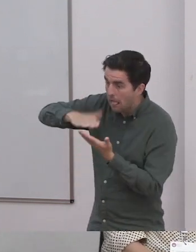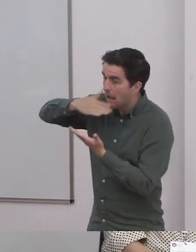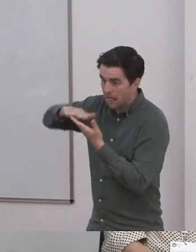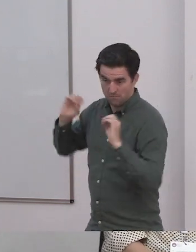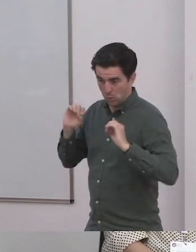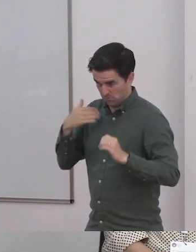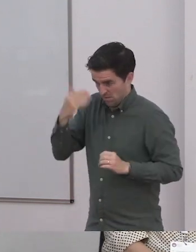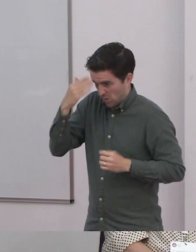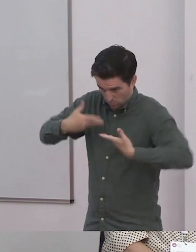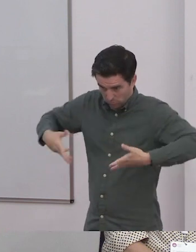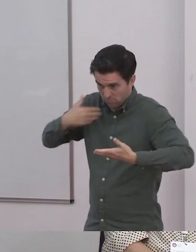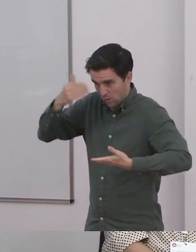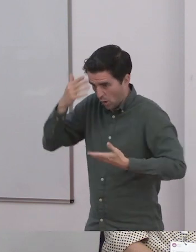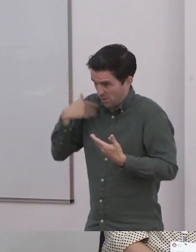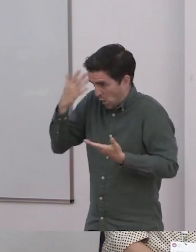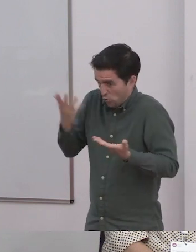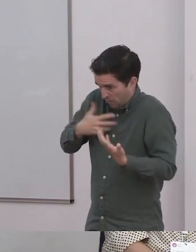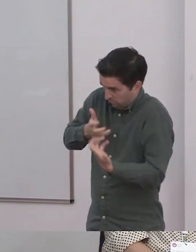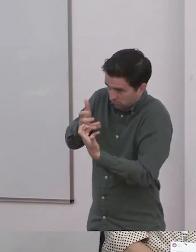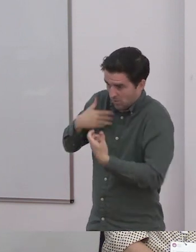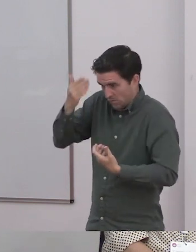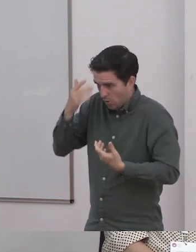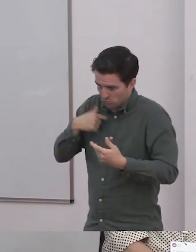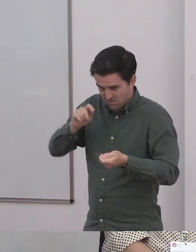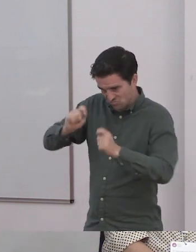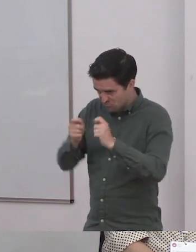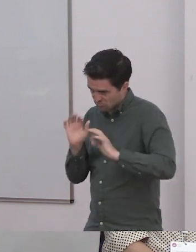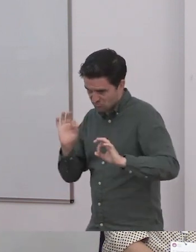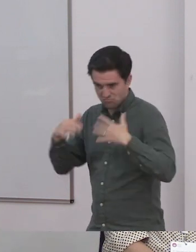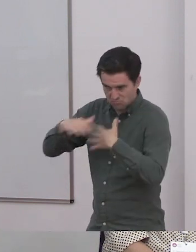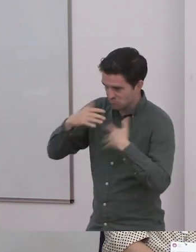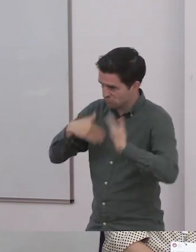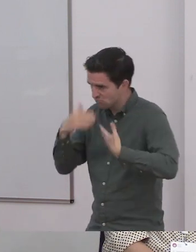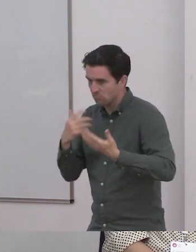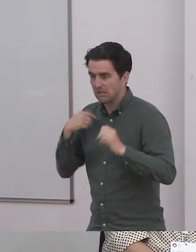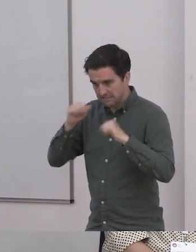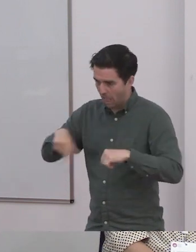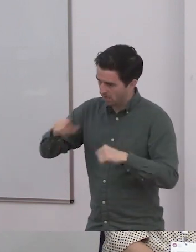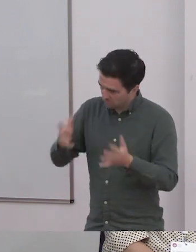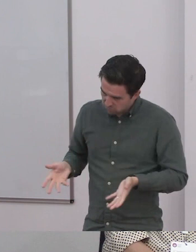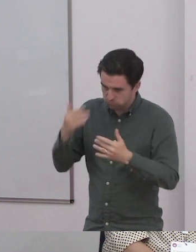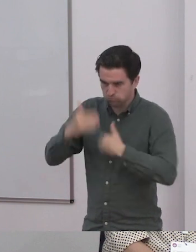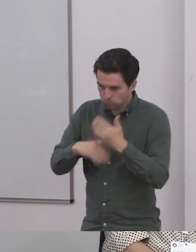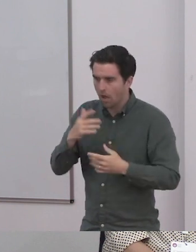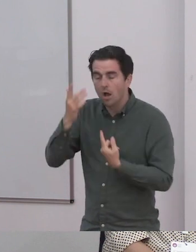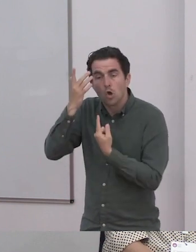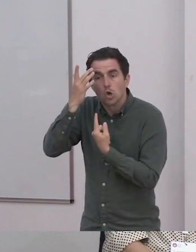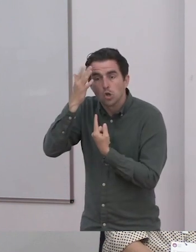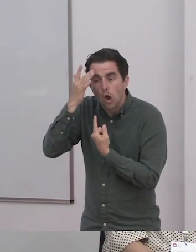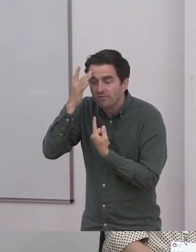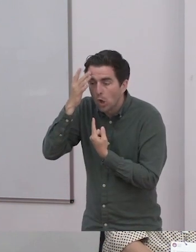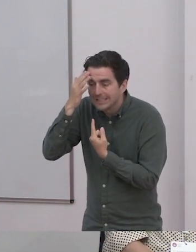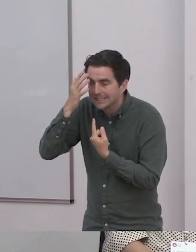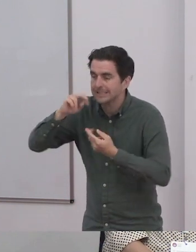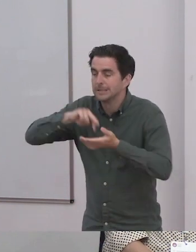Neurodivergent understands neurodivergent. Yeah, yeah. And the importance... Nah, the home ed movement is full of neurodivergent families and